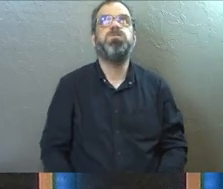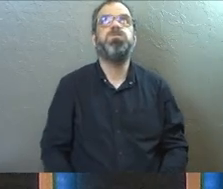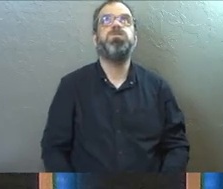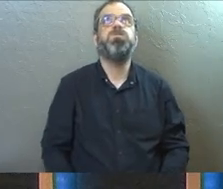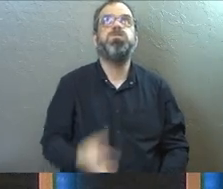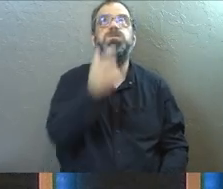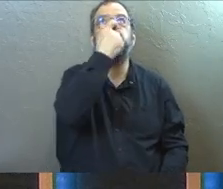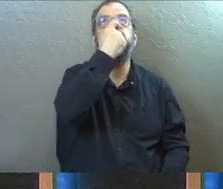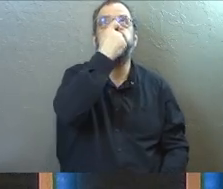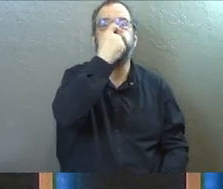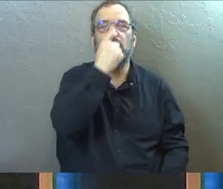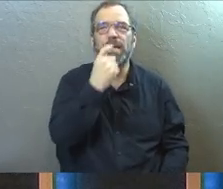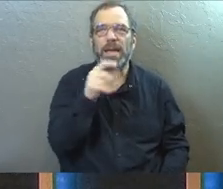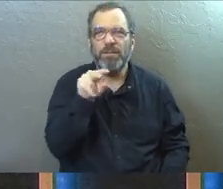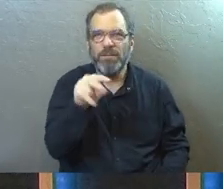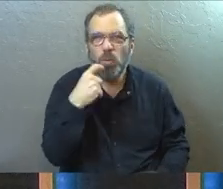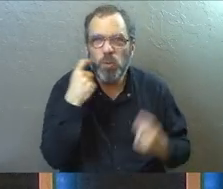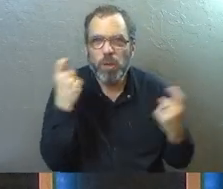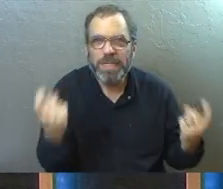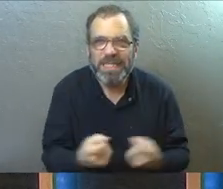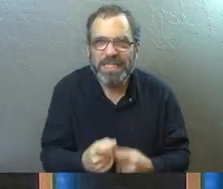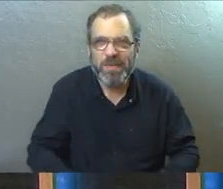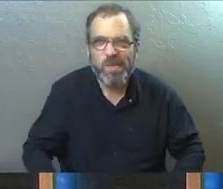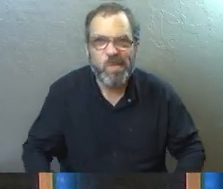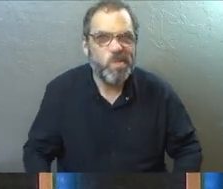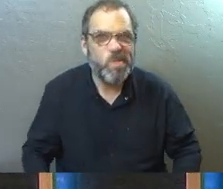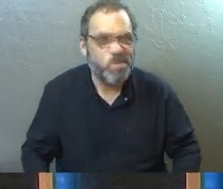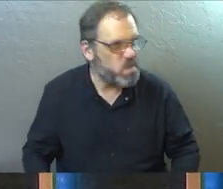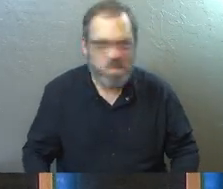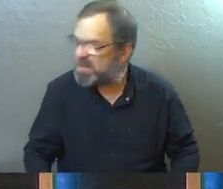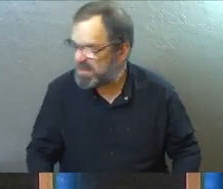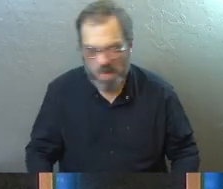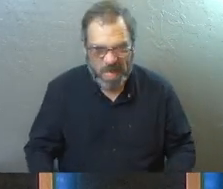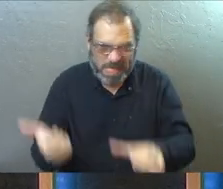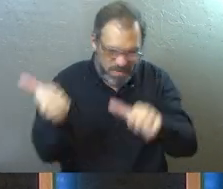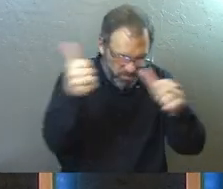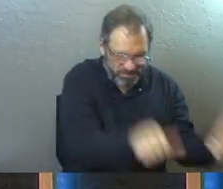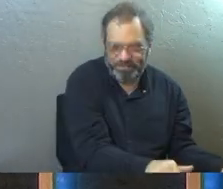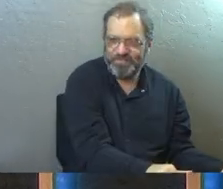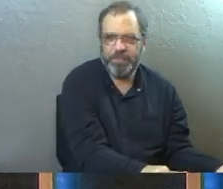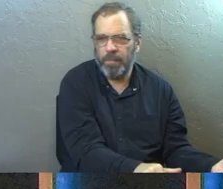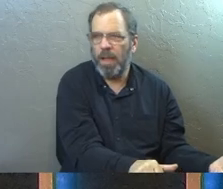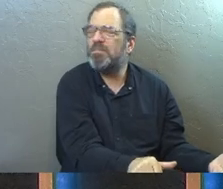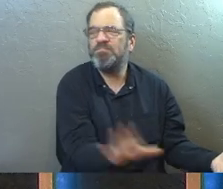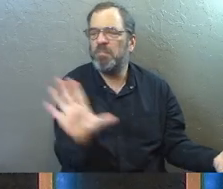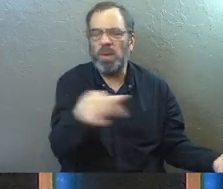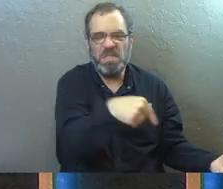Depends on how sinful you look to me. Just joking. Joking.